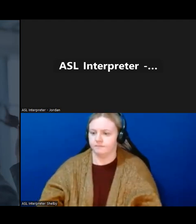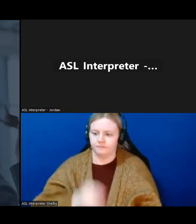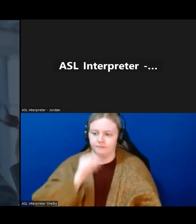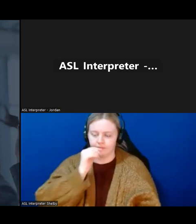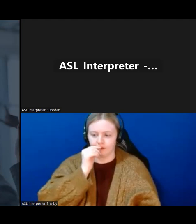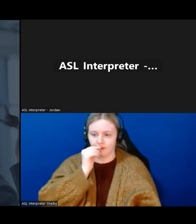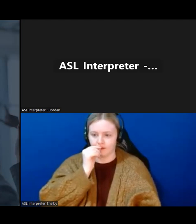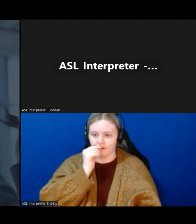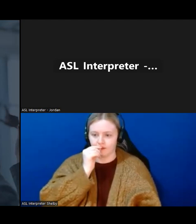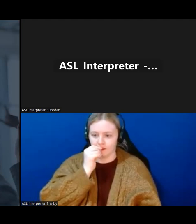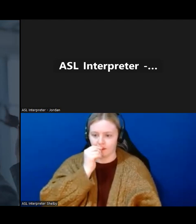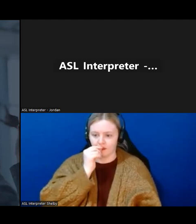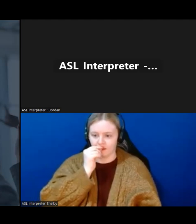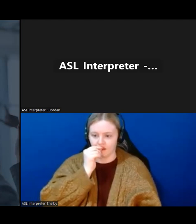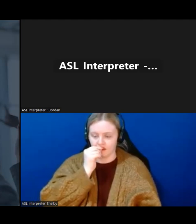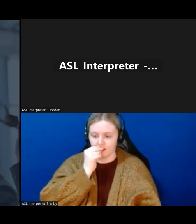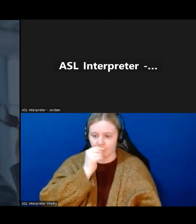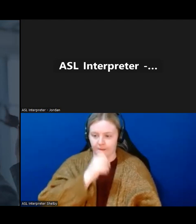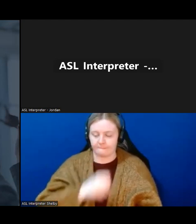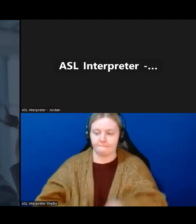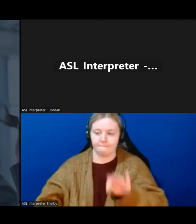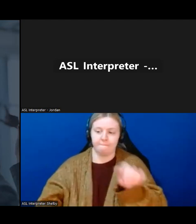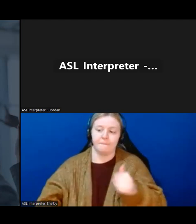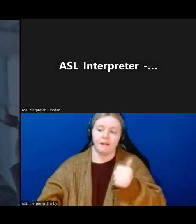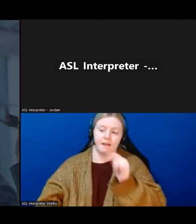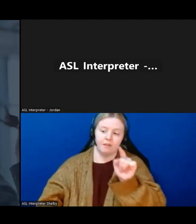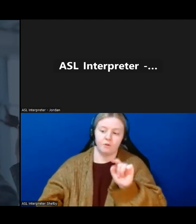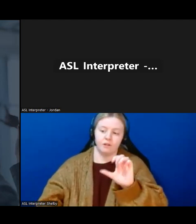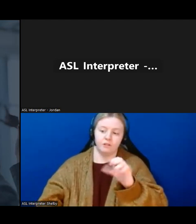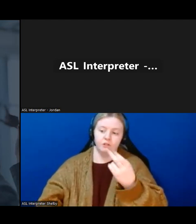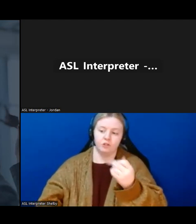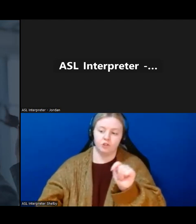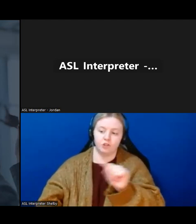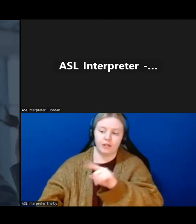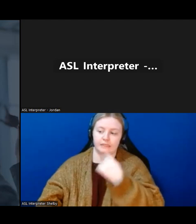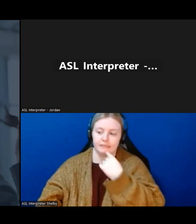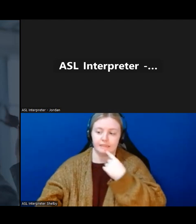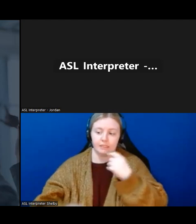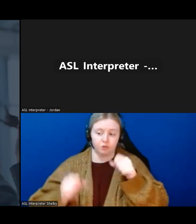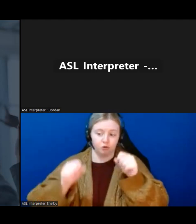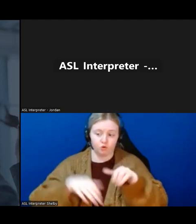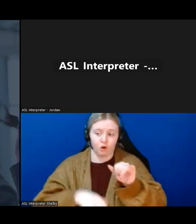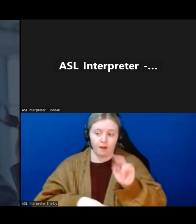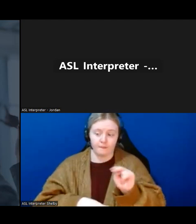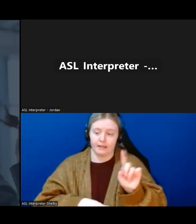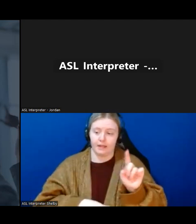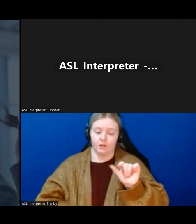Thanks for the question, Mike. There's another question there in the chat room. Is there drop-in sessions in Grand Falls?